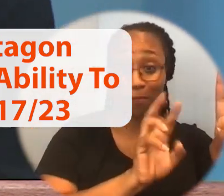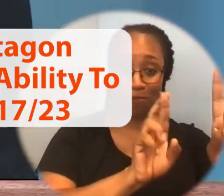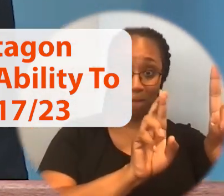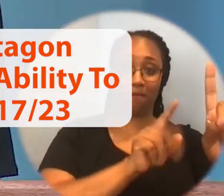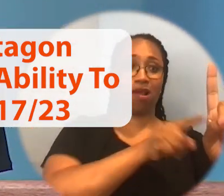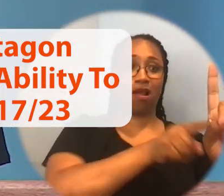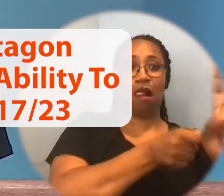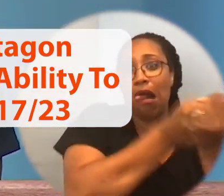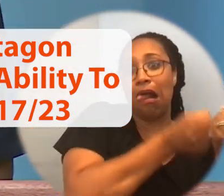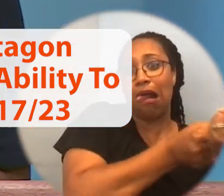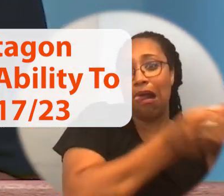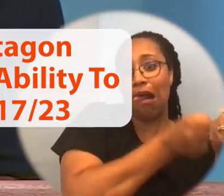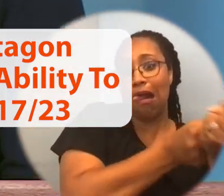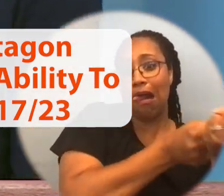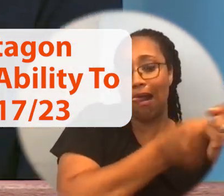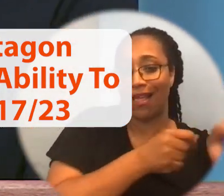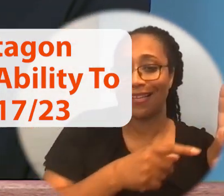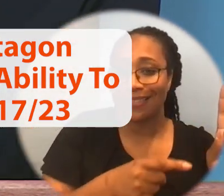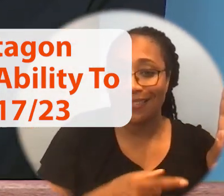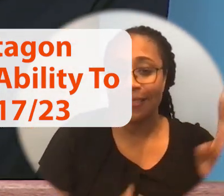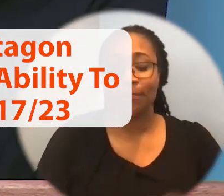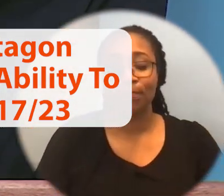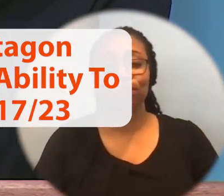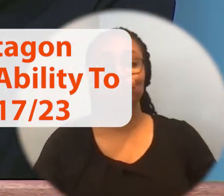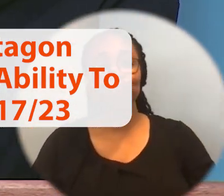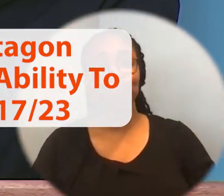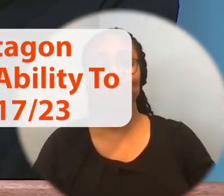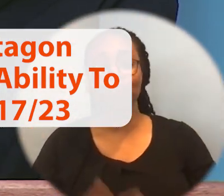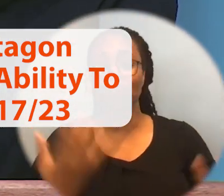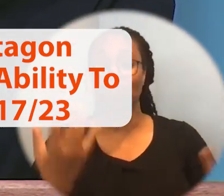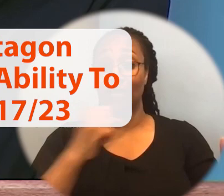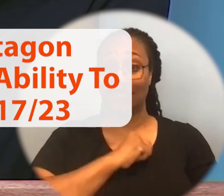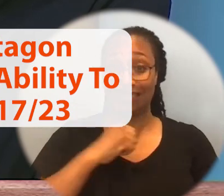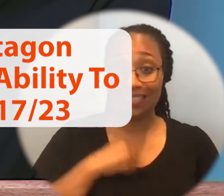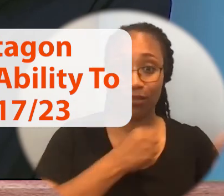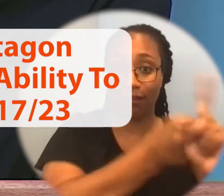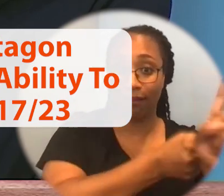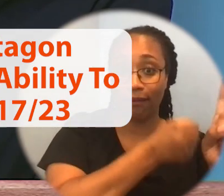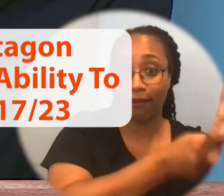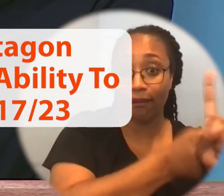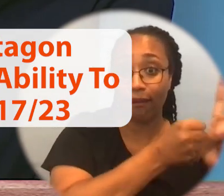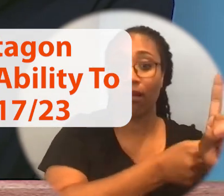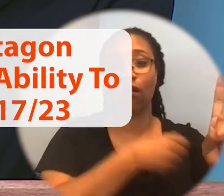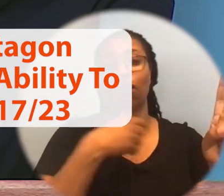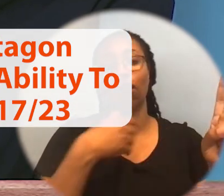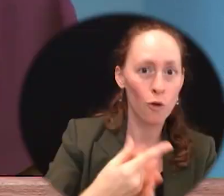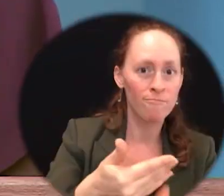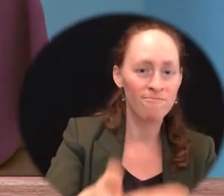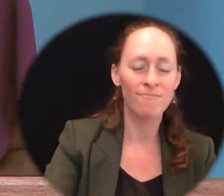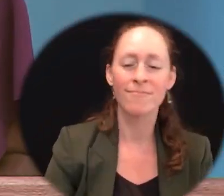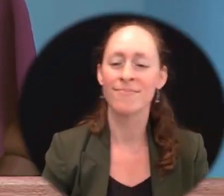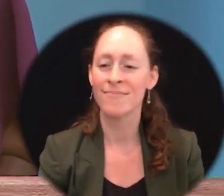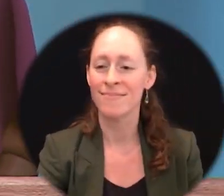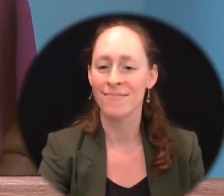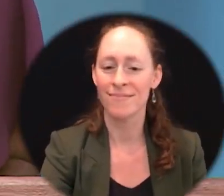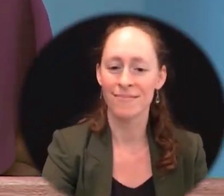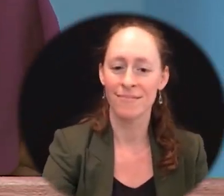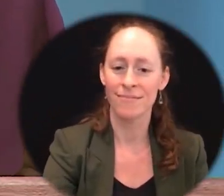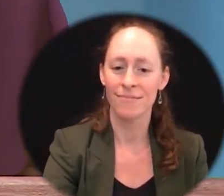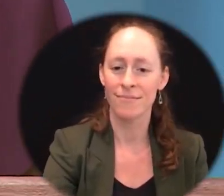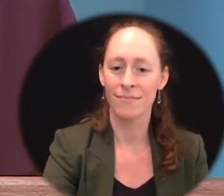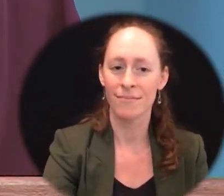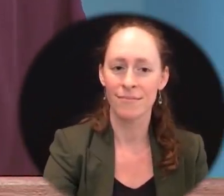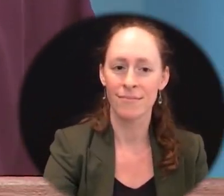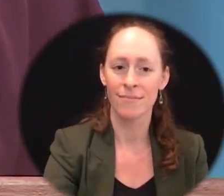to recruit. It's hurting our ability to retain the strongest and most diverse military that we have in the world. Any